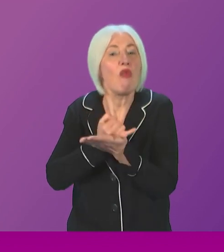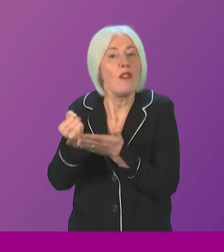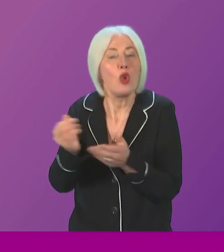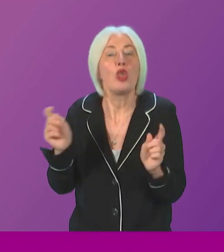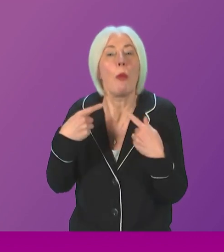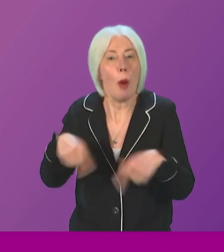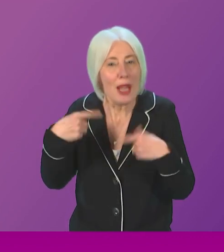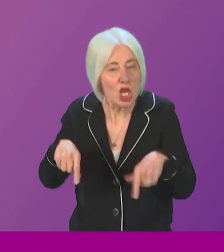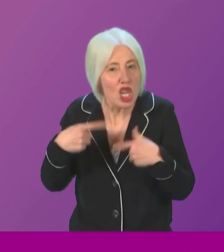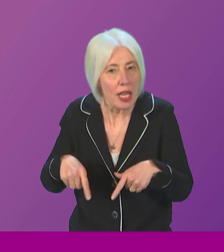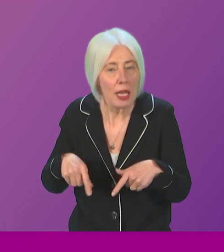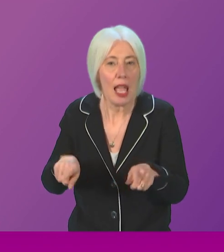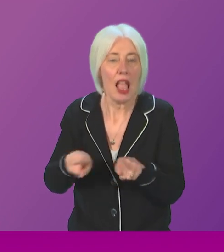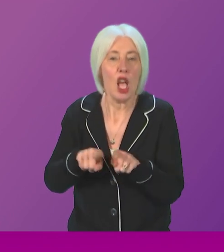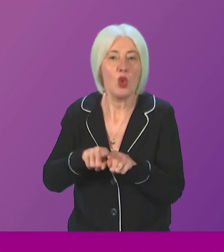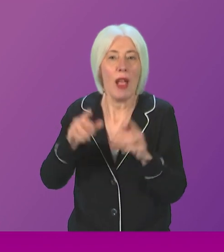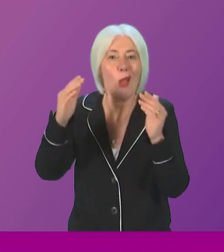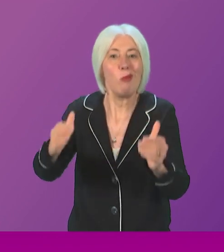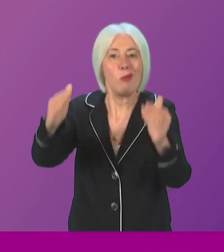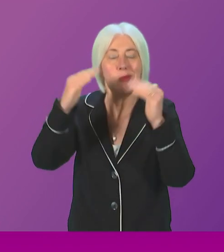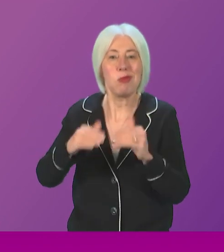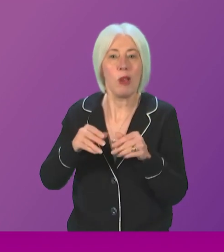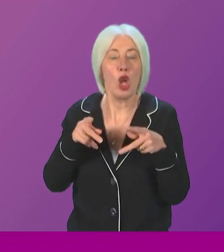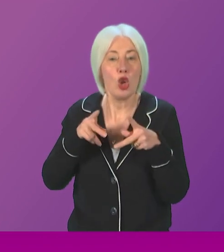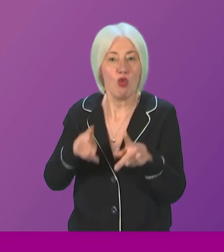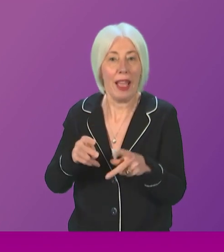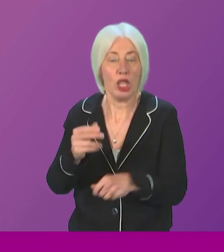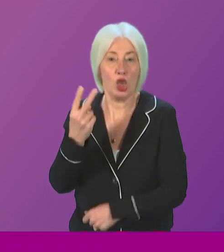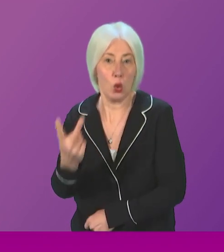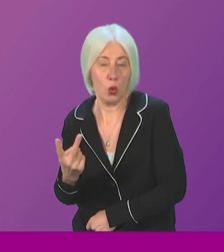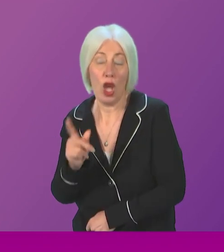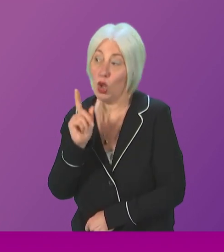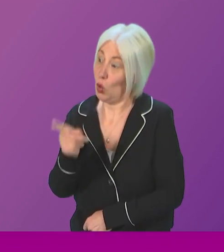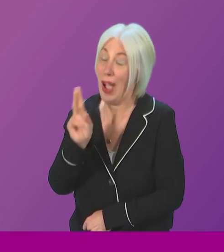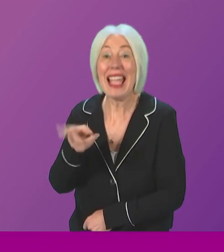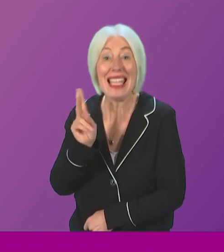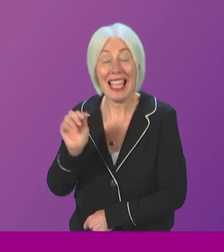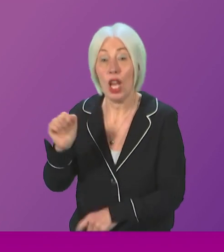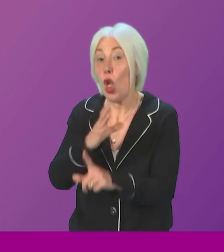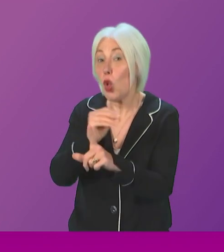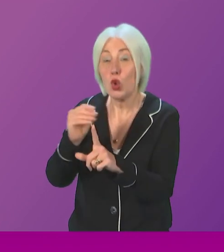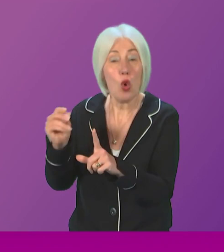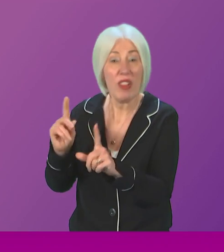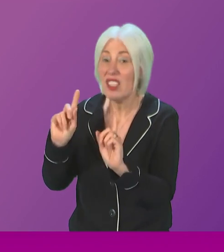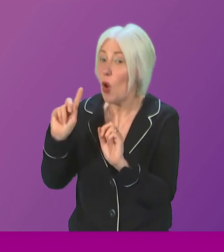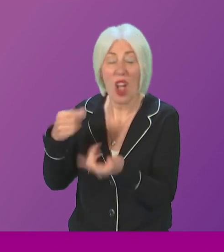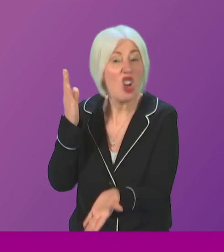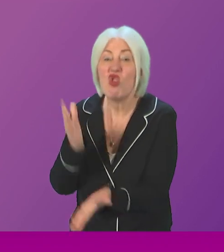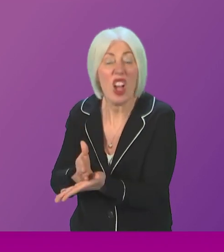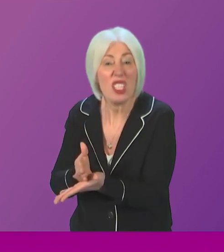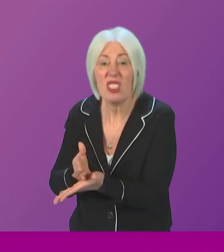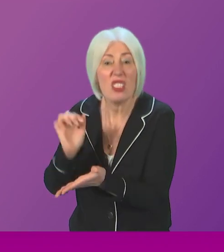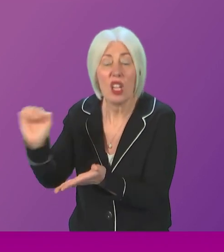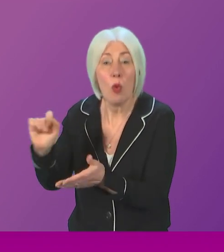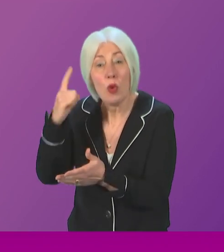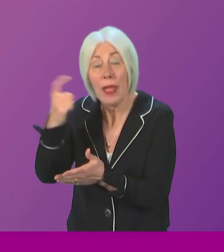and have relegated to track two. So let me just say once again, the Tories can never be trusted when it comes